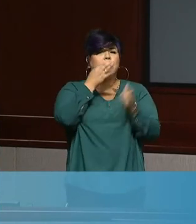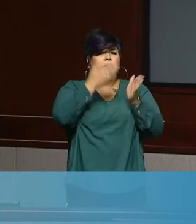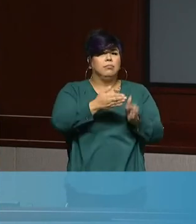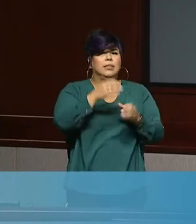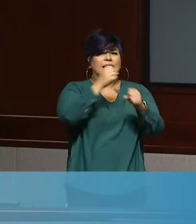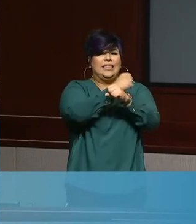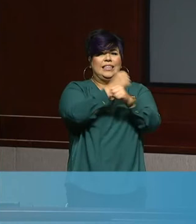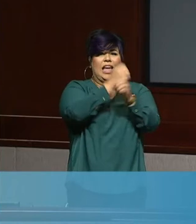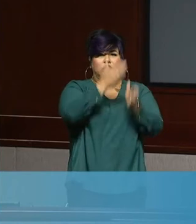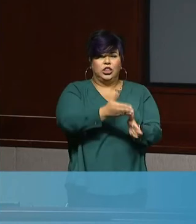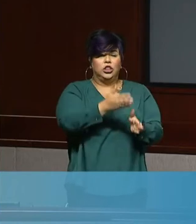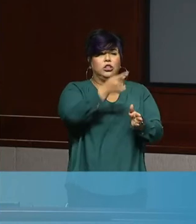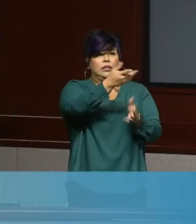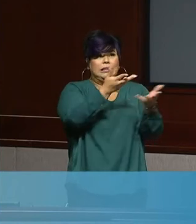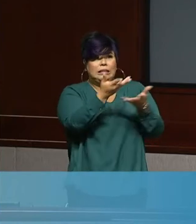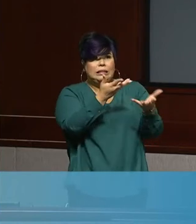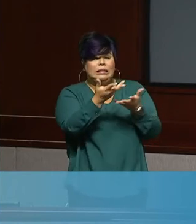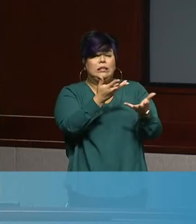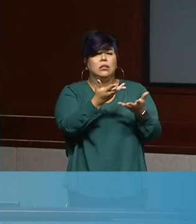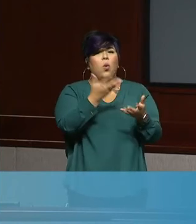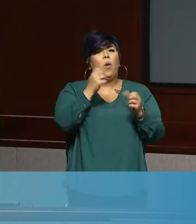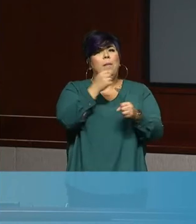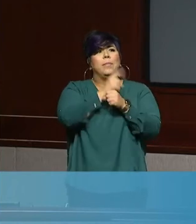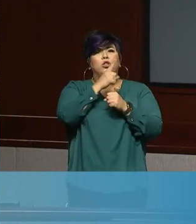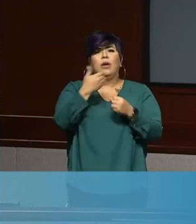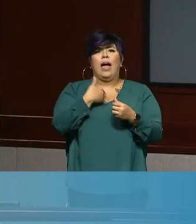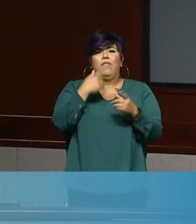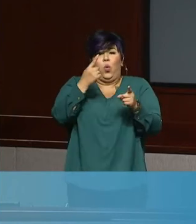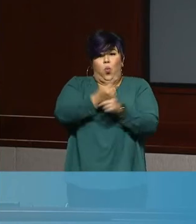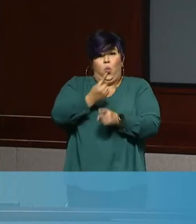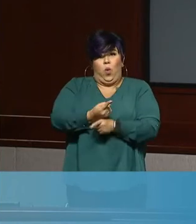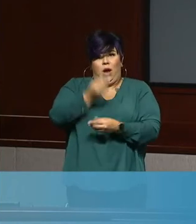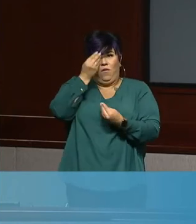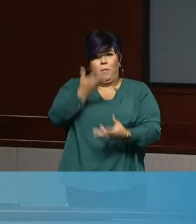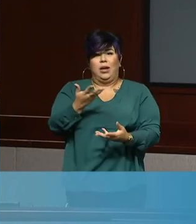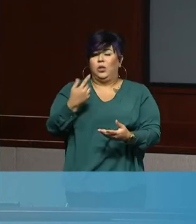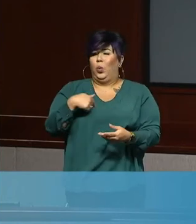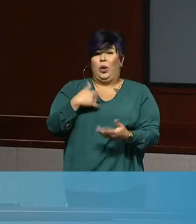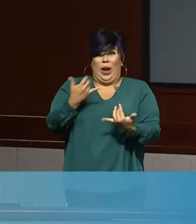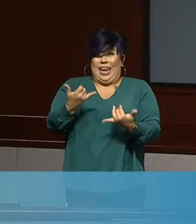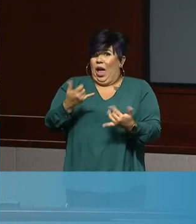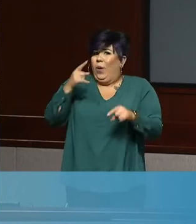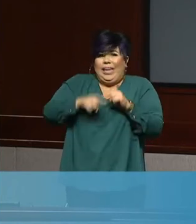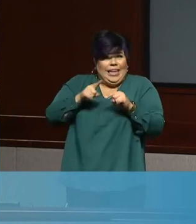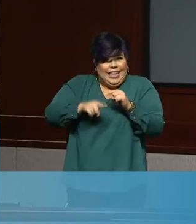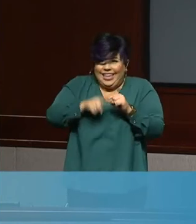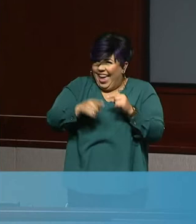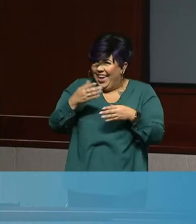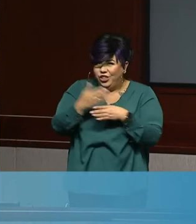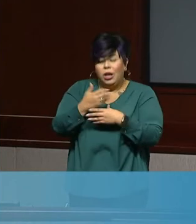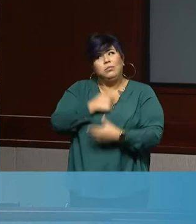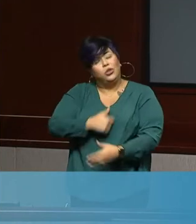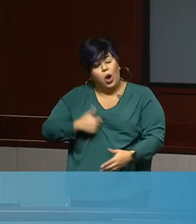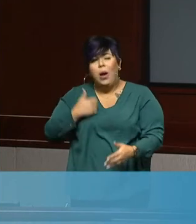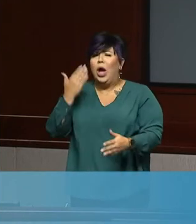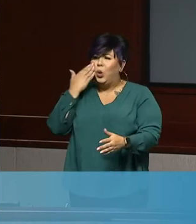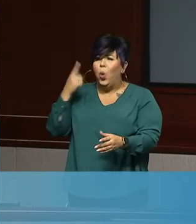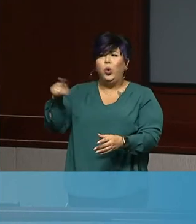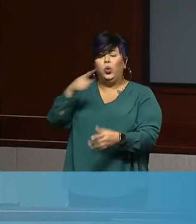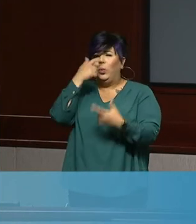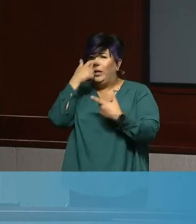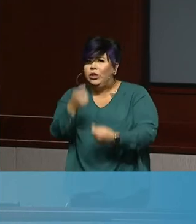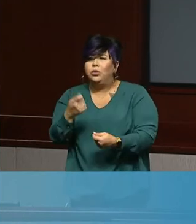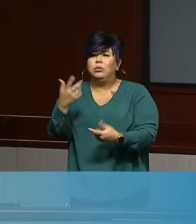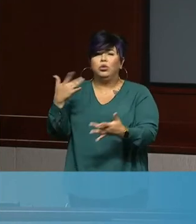because you have to take all of these elements together, at this time we're not able to release it. We thank you for your patience. We know this is something our community is very interested